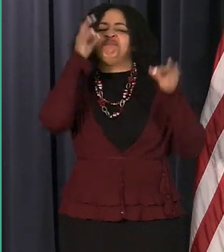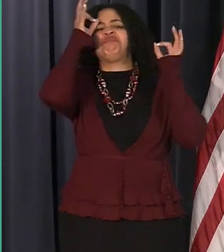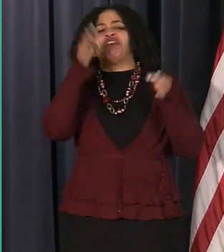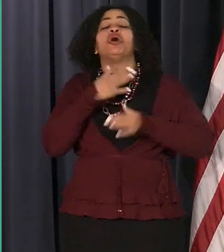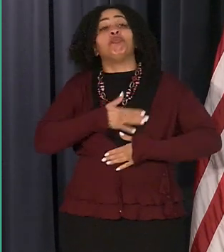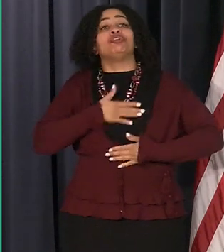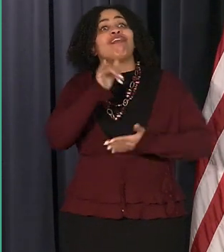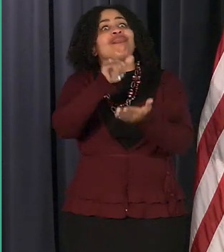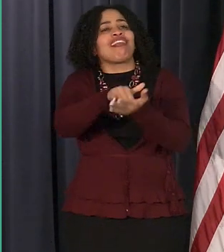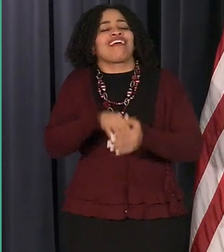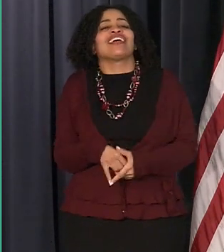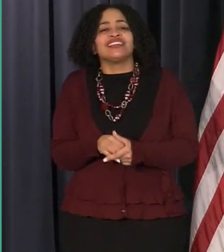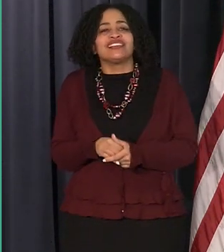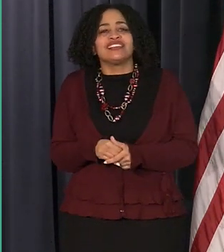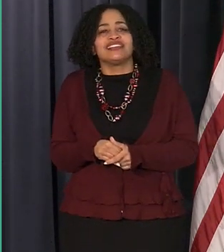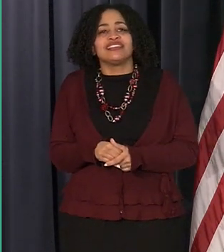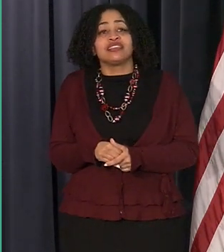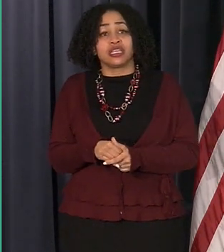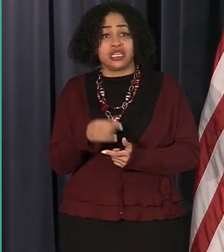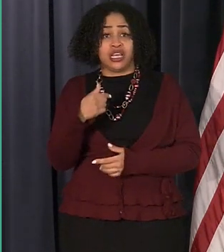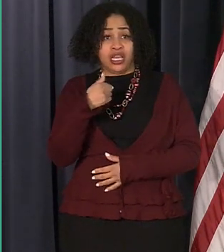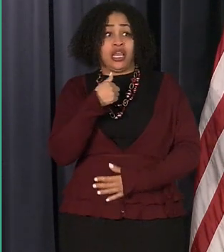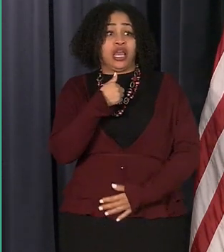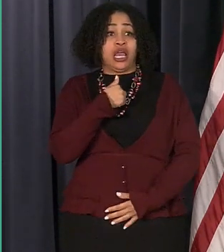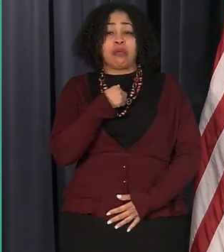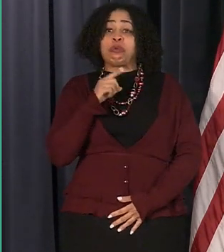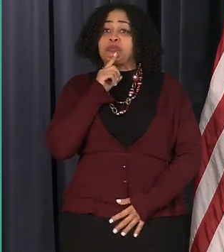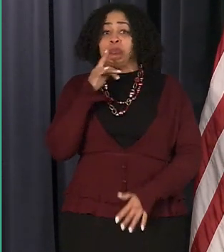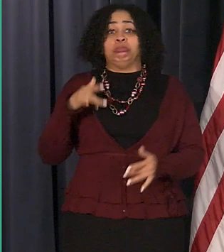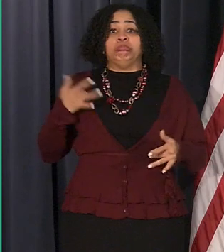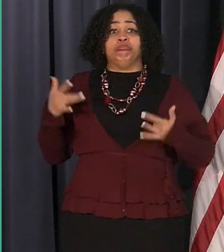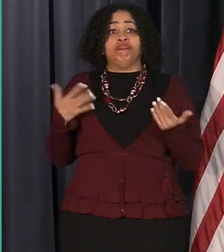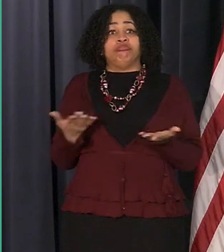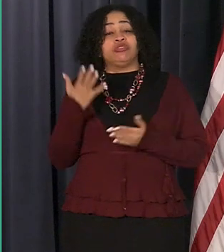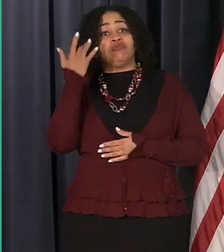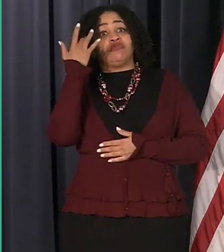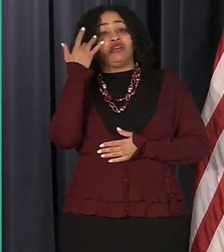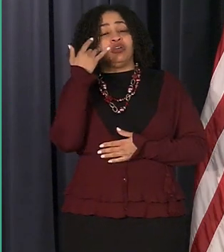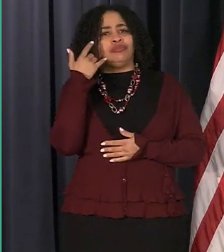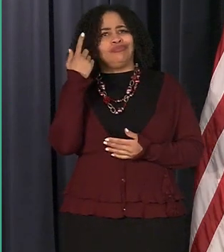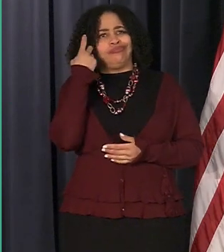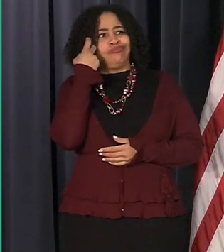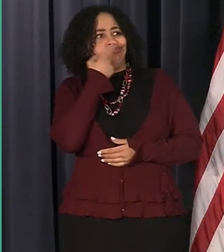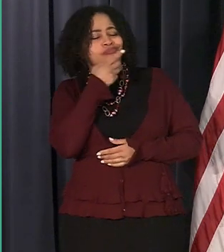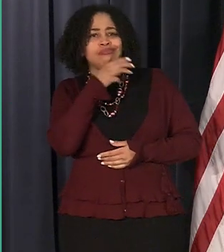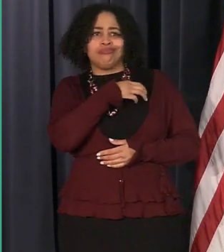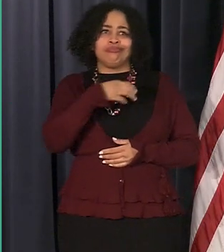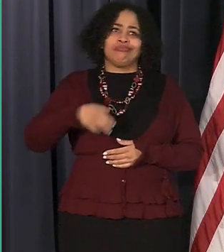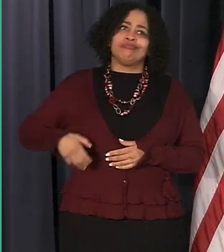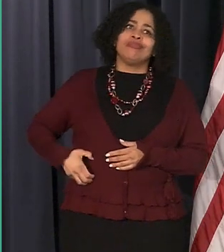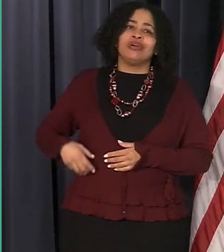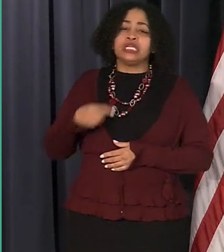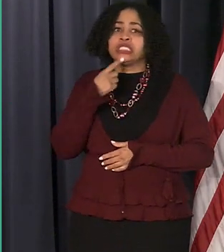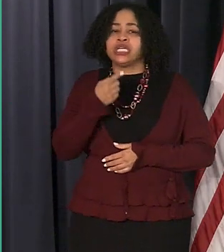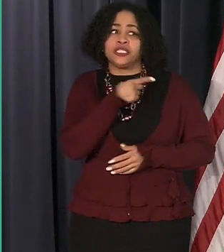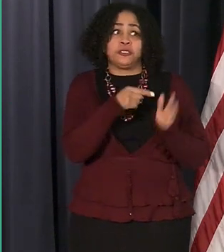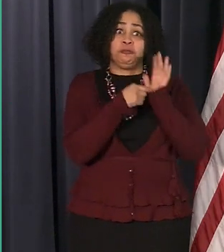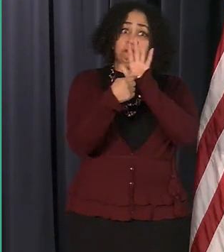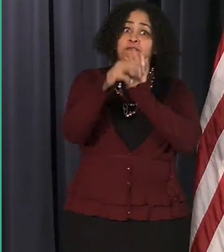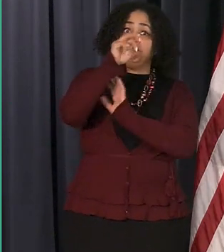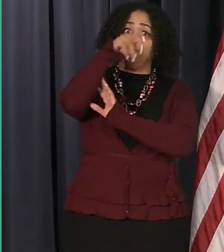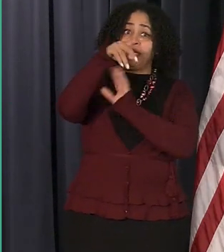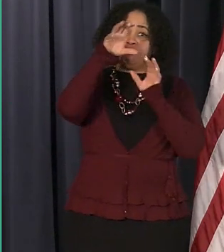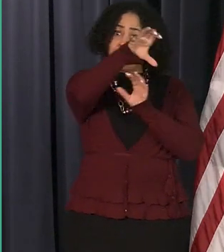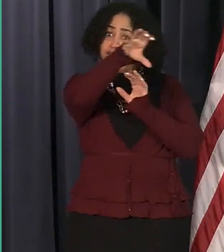appreciate that um i'm really excited to be here because as the mayor indicated when he showed the